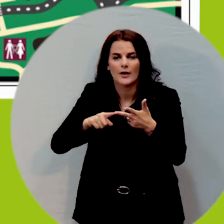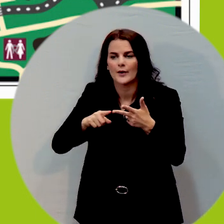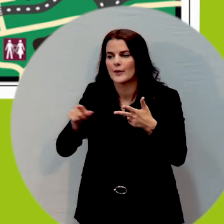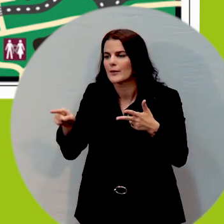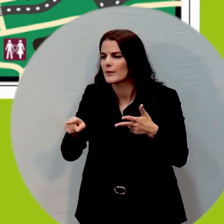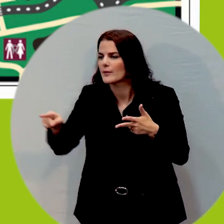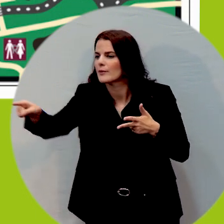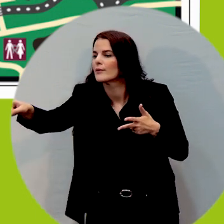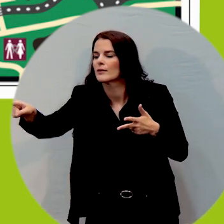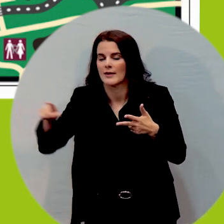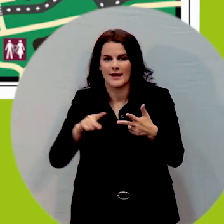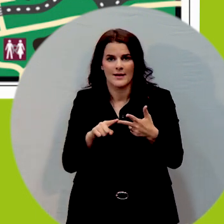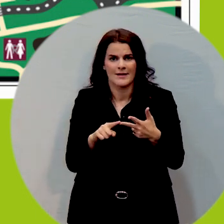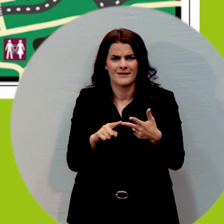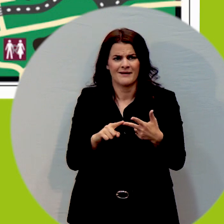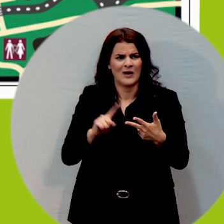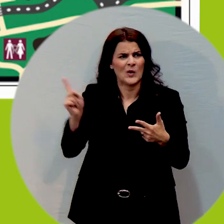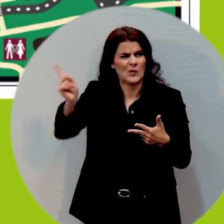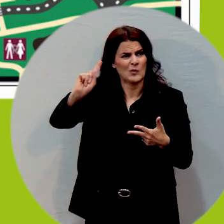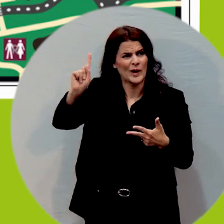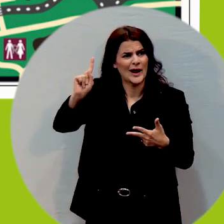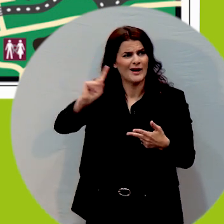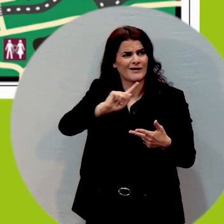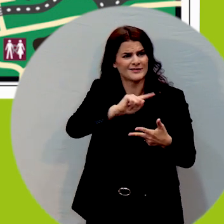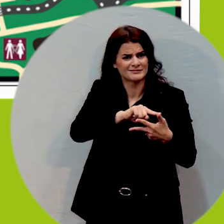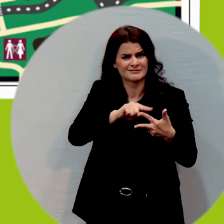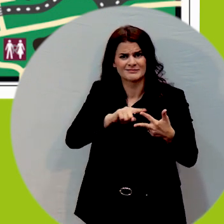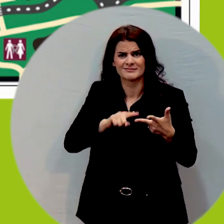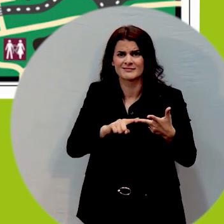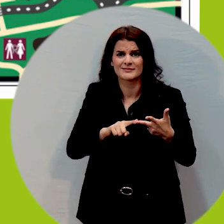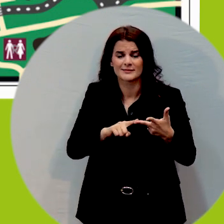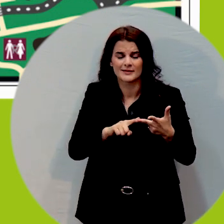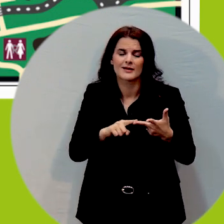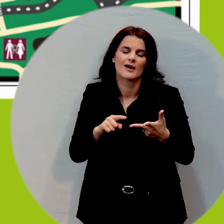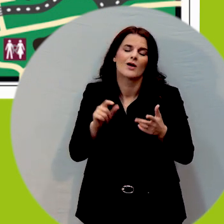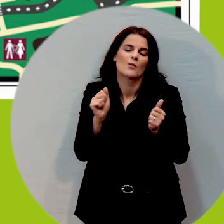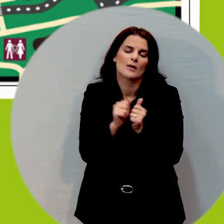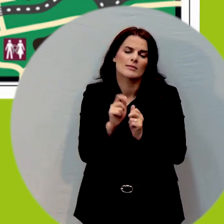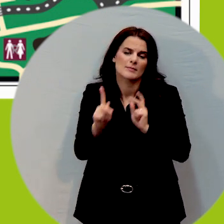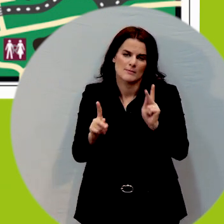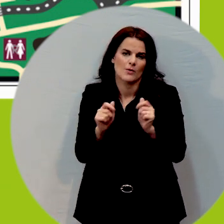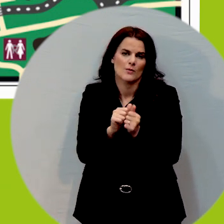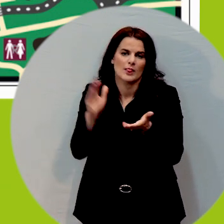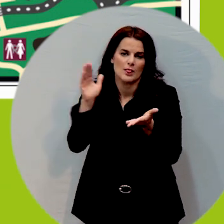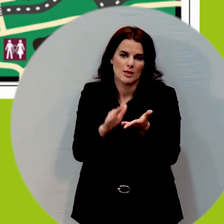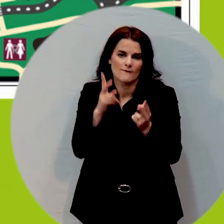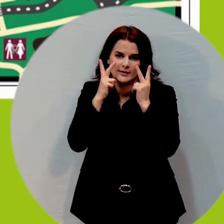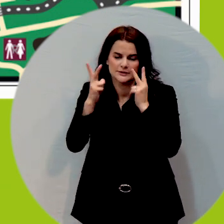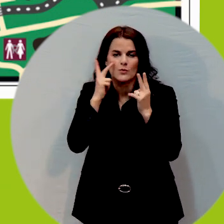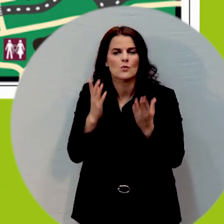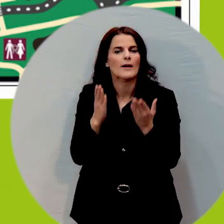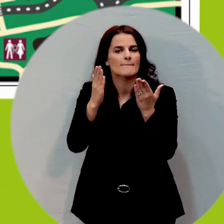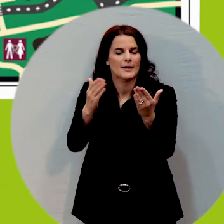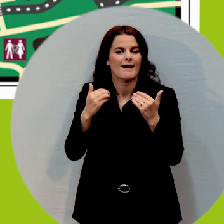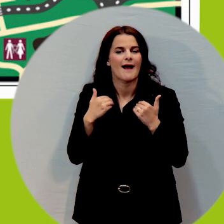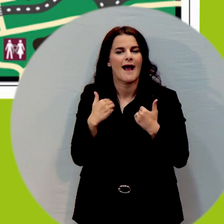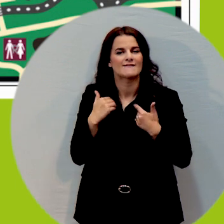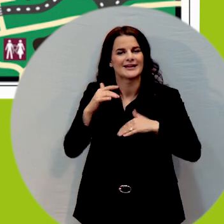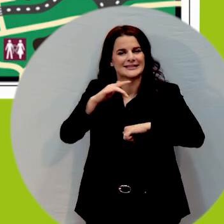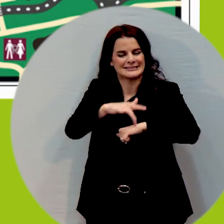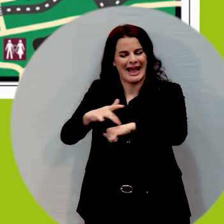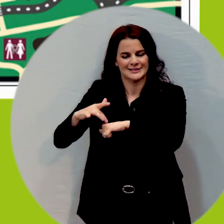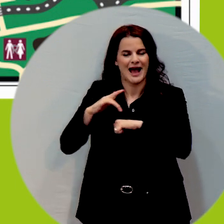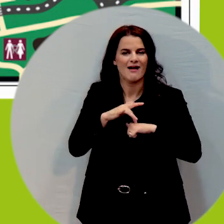so for people with low vision we are recommending that we have tactile map which also